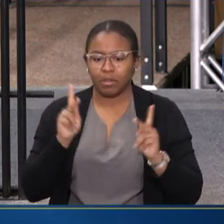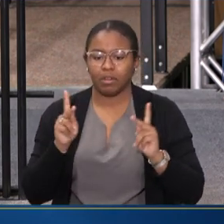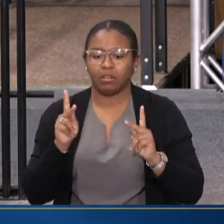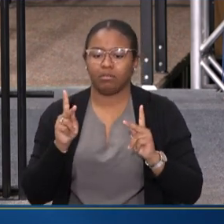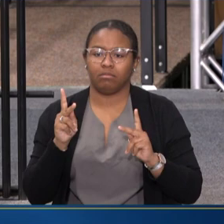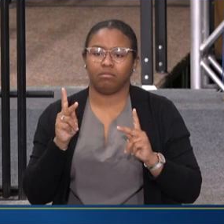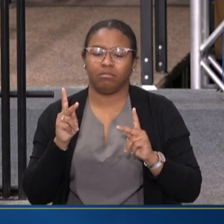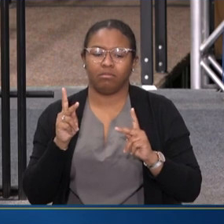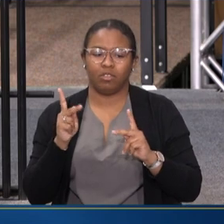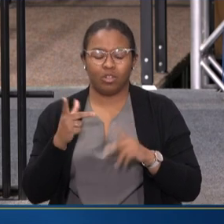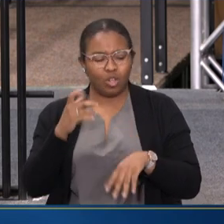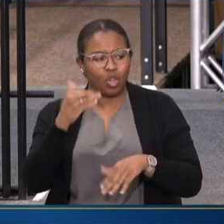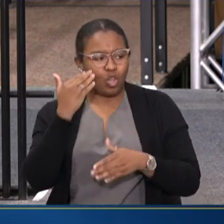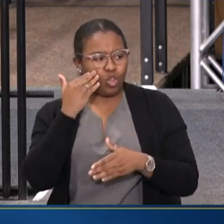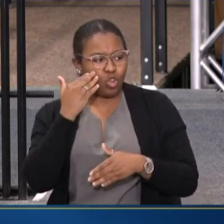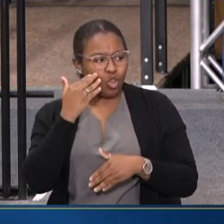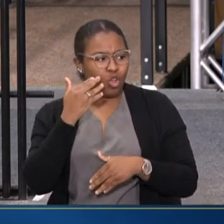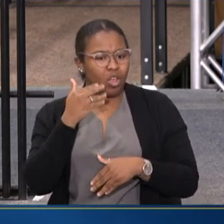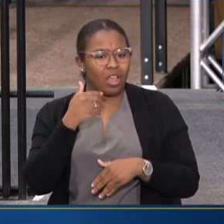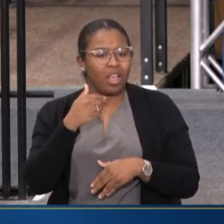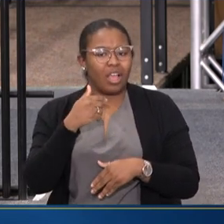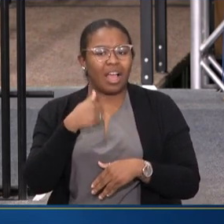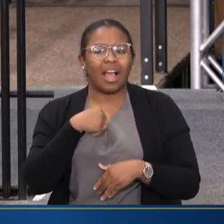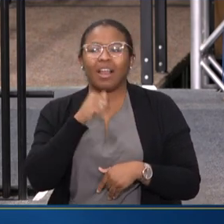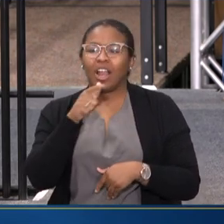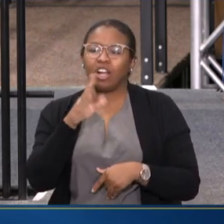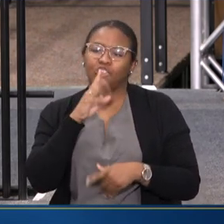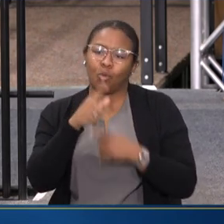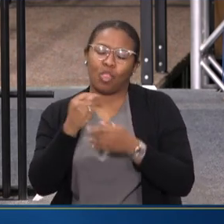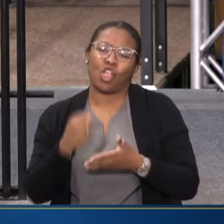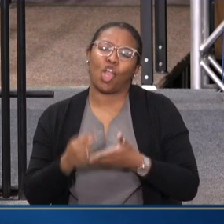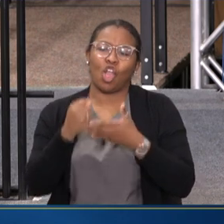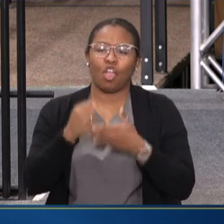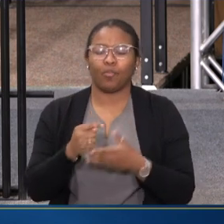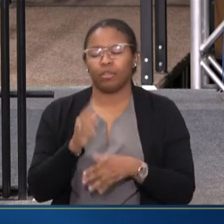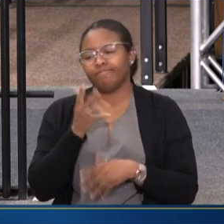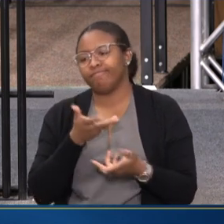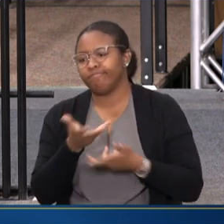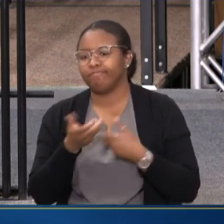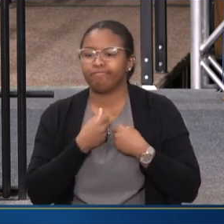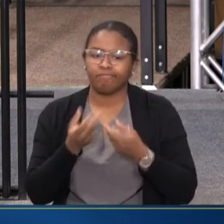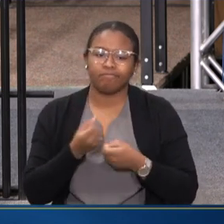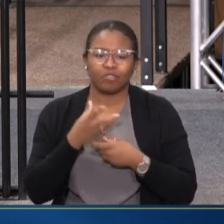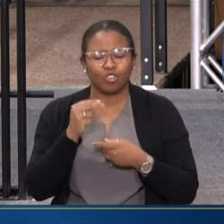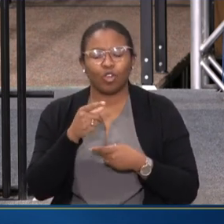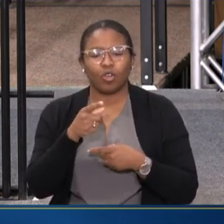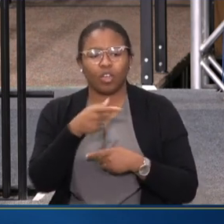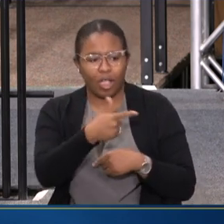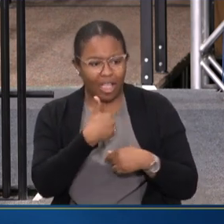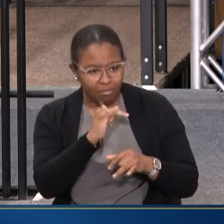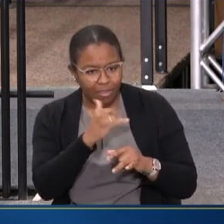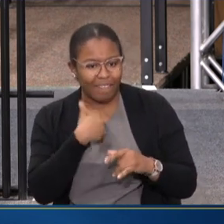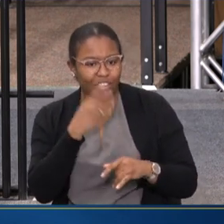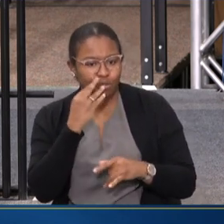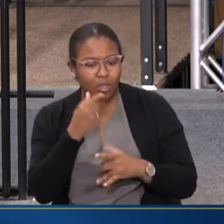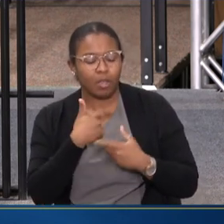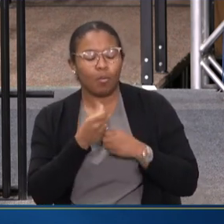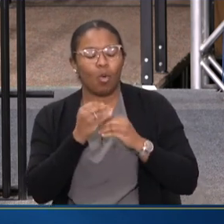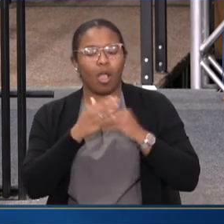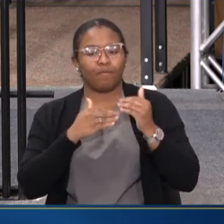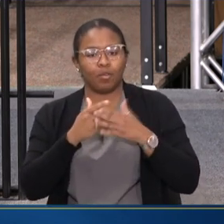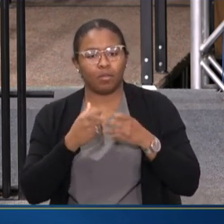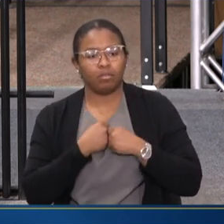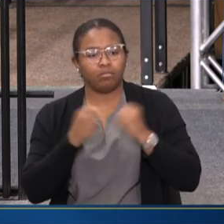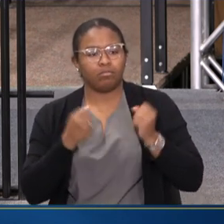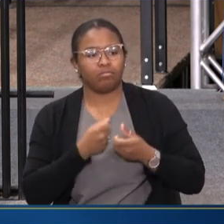KNOW THAT THEY'RE NOT TALKING TO A LICENSED THERAPIST. THEY'RE TALKING TO SOMEBODY WHO'S GONE THROUGH THIS. AND THAT HELPS MAKE IT EASIER FOR PEOPLE